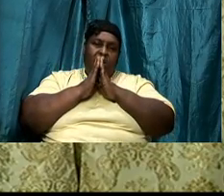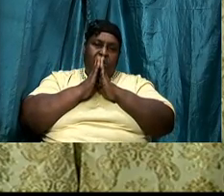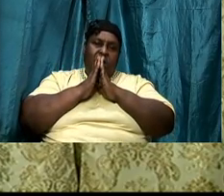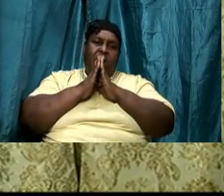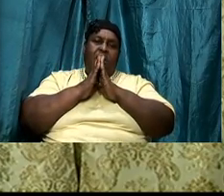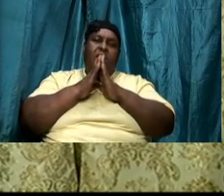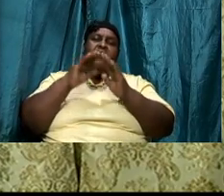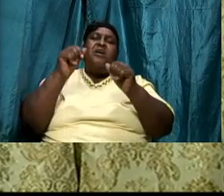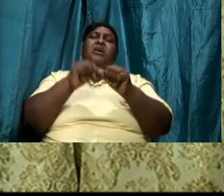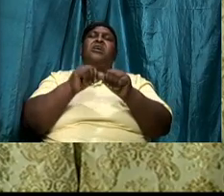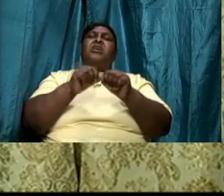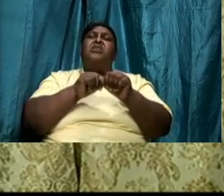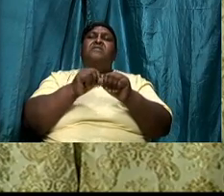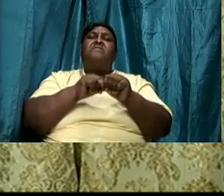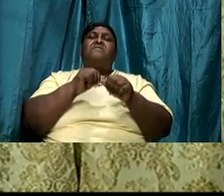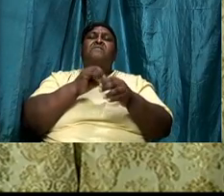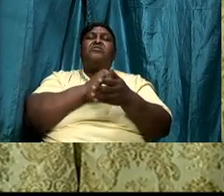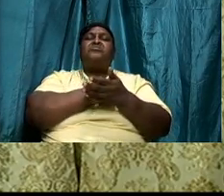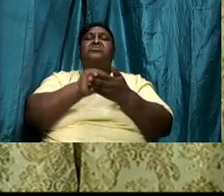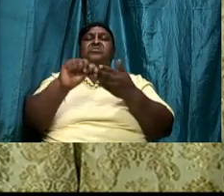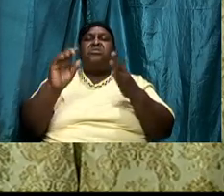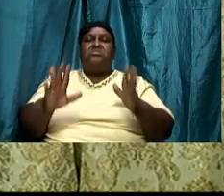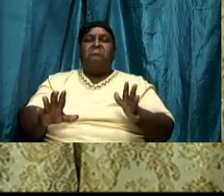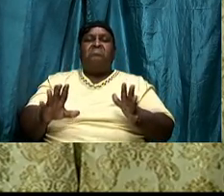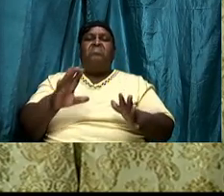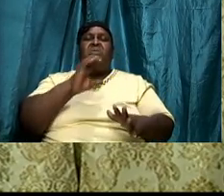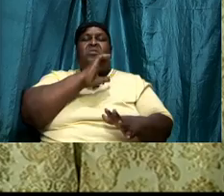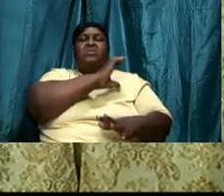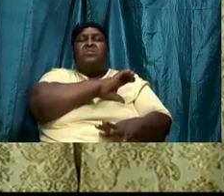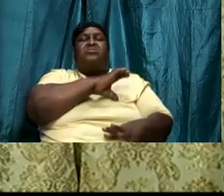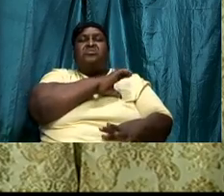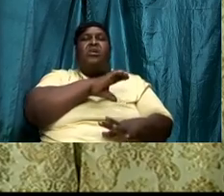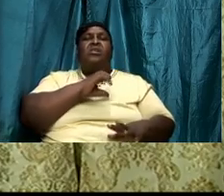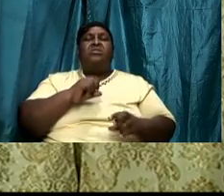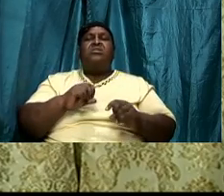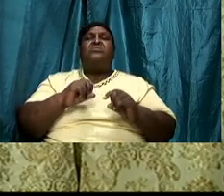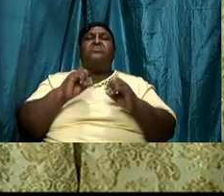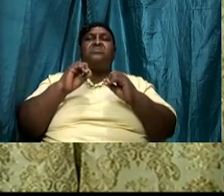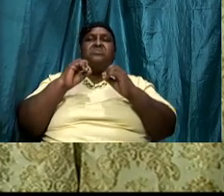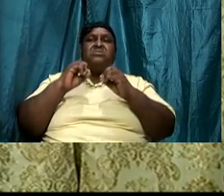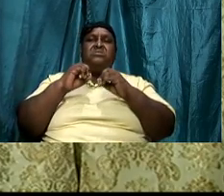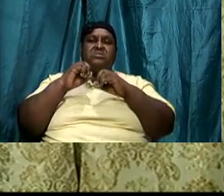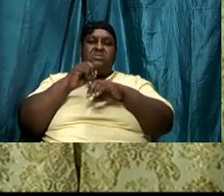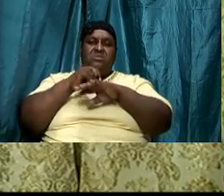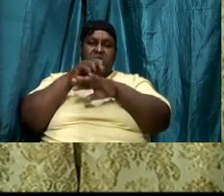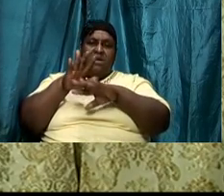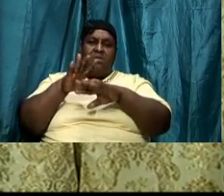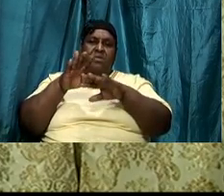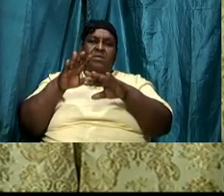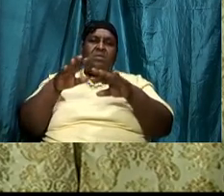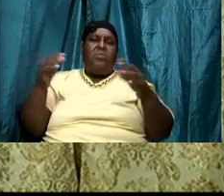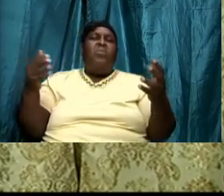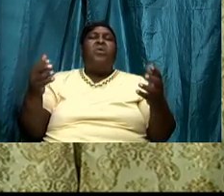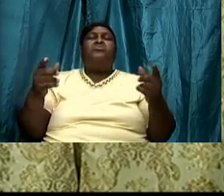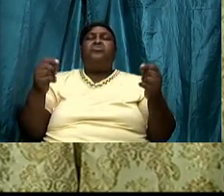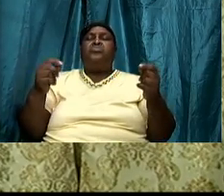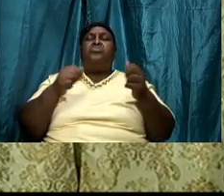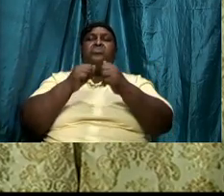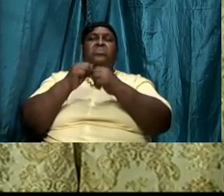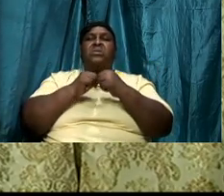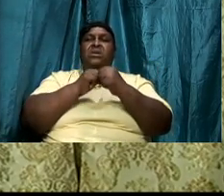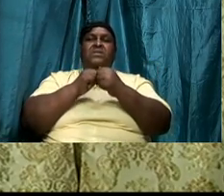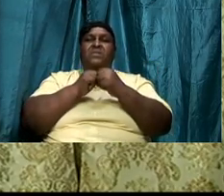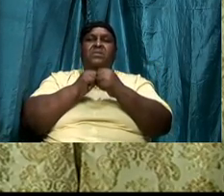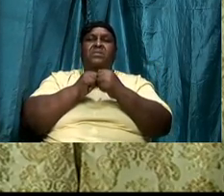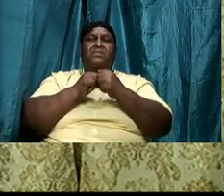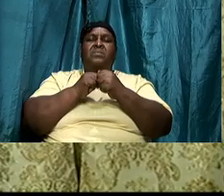please the challenge that we have thrown out what it is that we are doing together and I